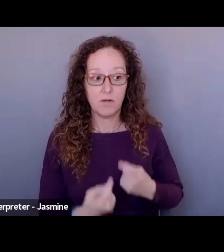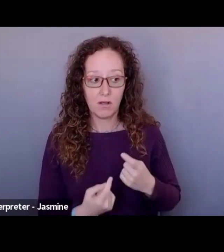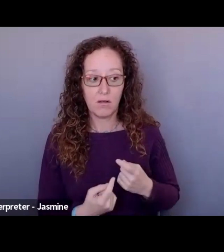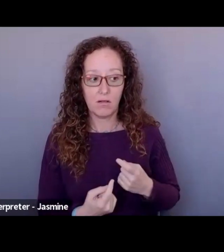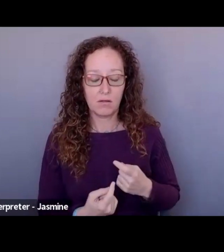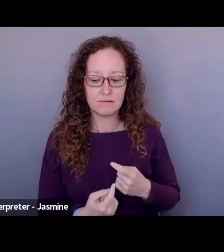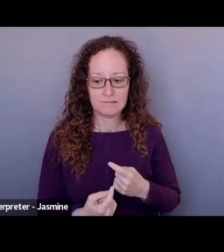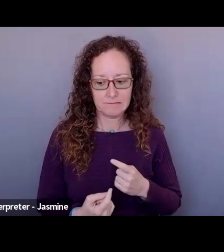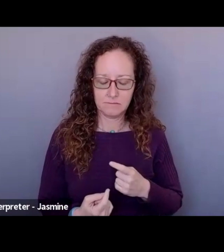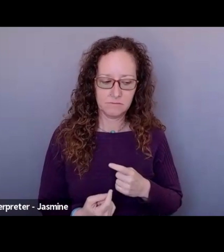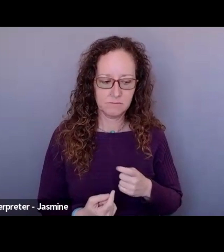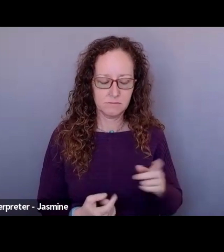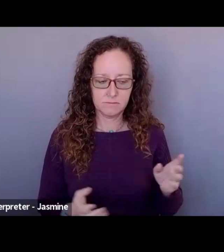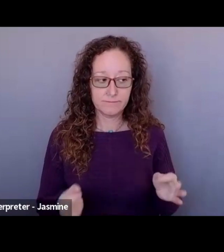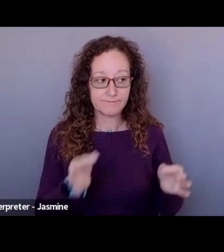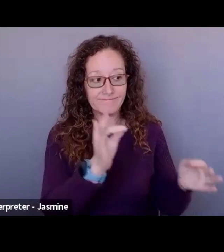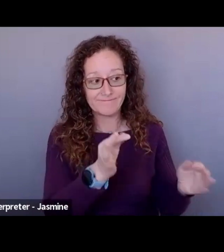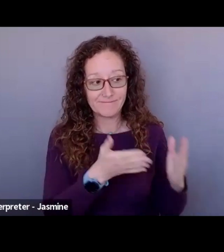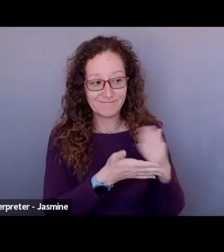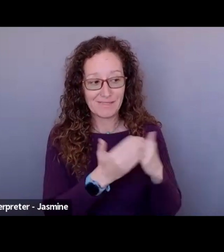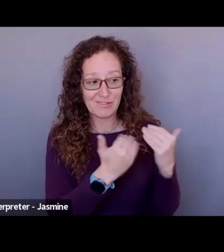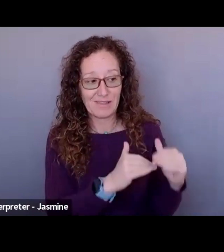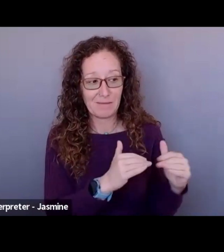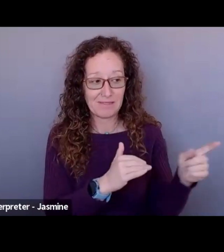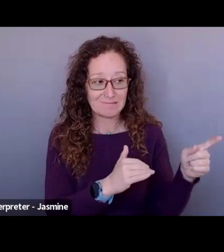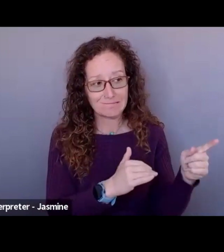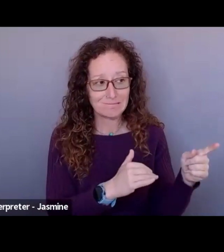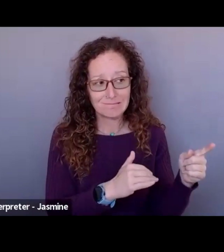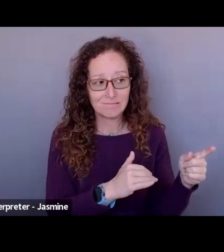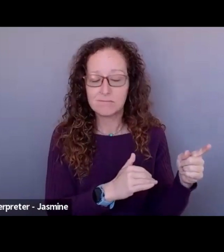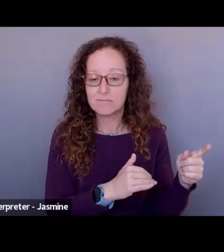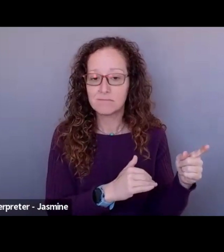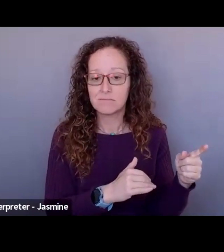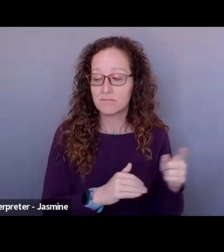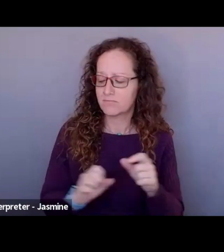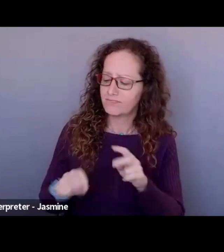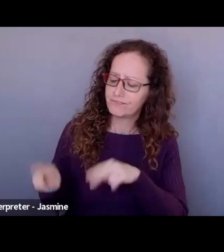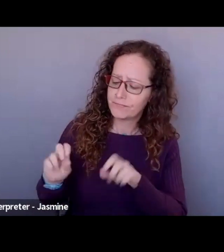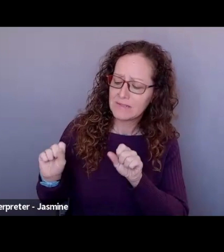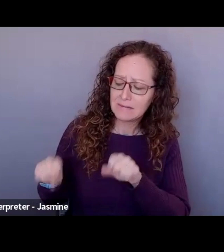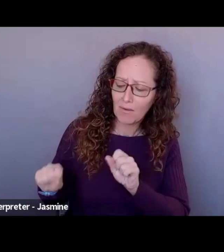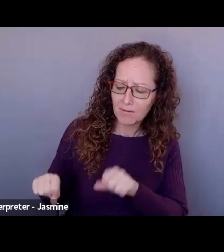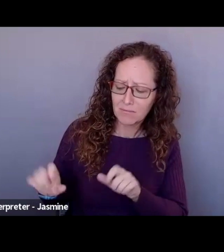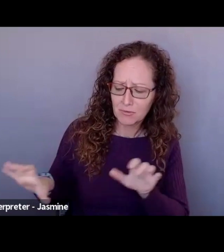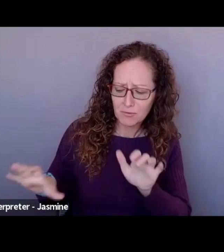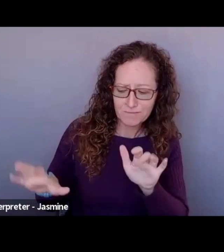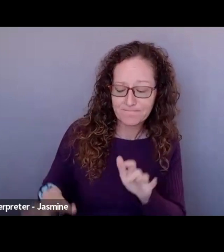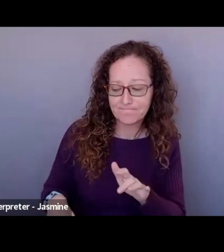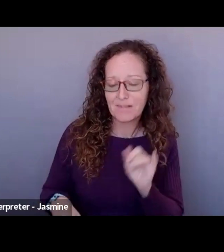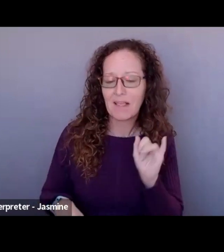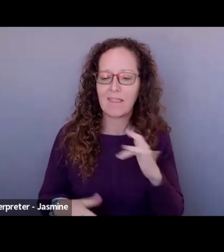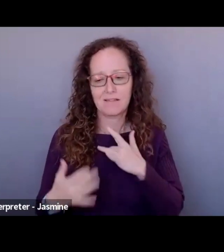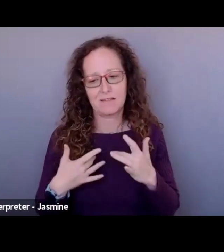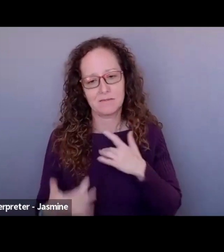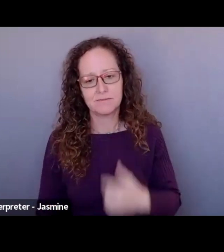in their budget, they're going to look at it. Okay. Is this, is this something that we have that, that has potential? I think that's the worry or the concern.